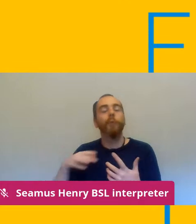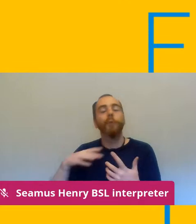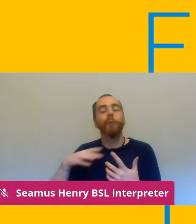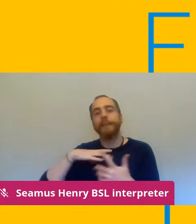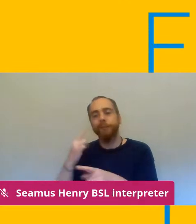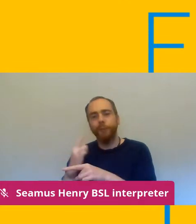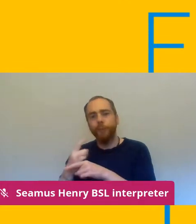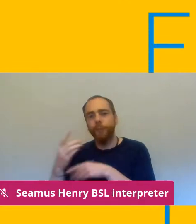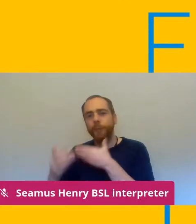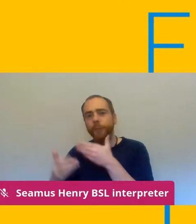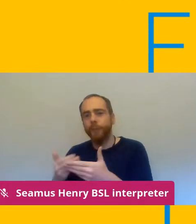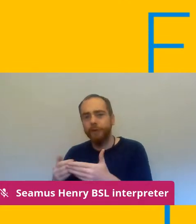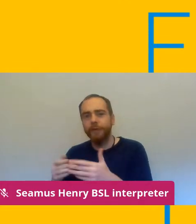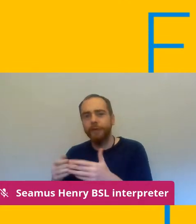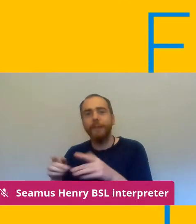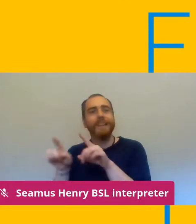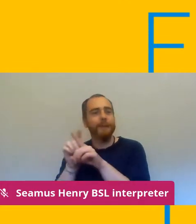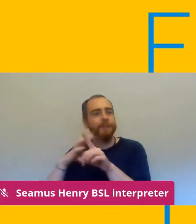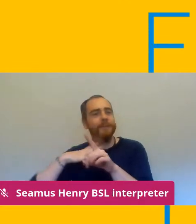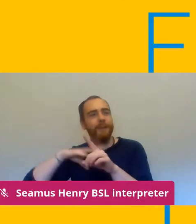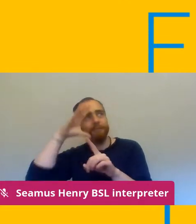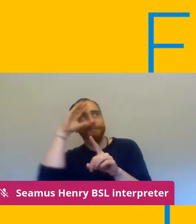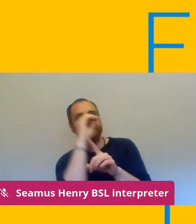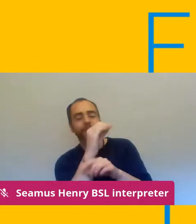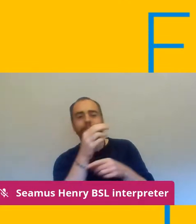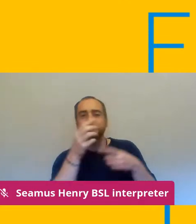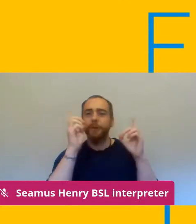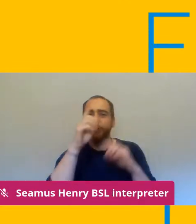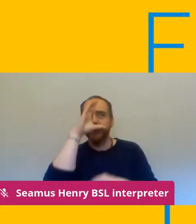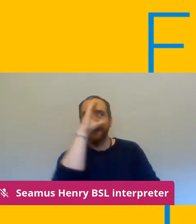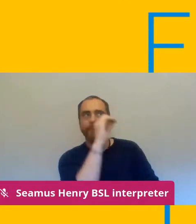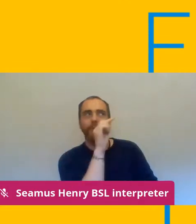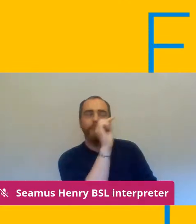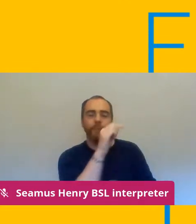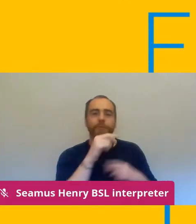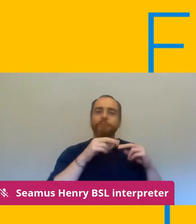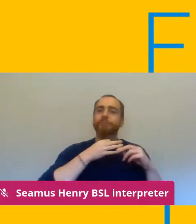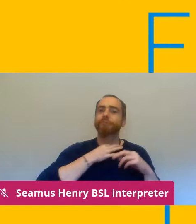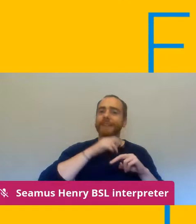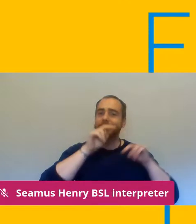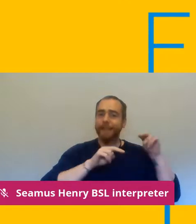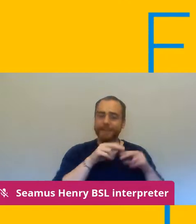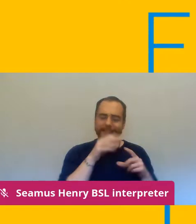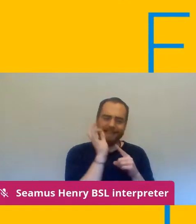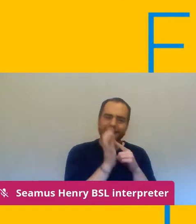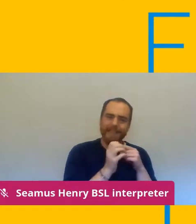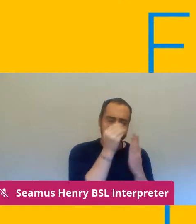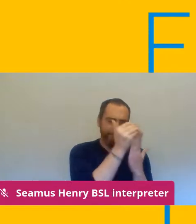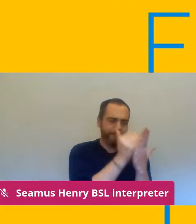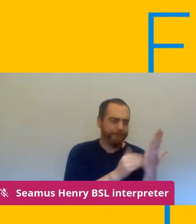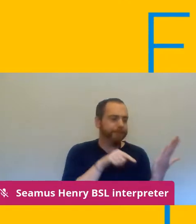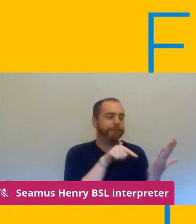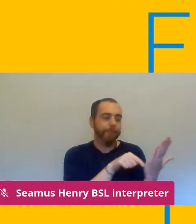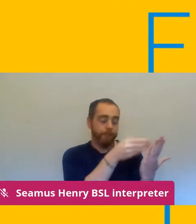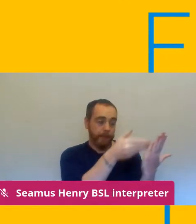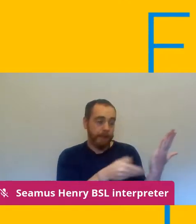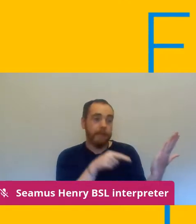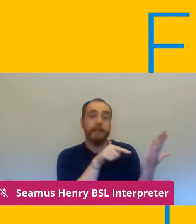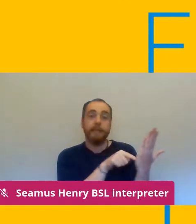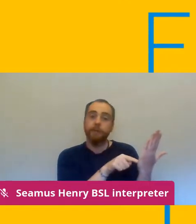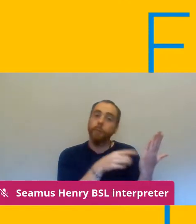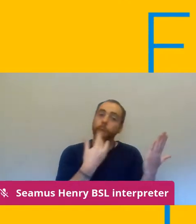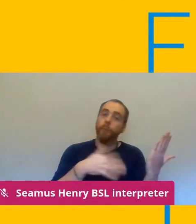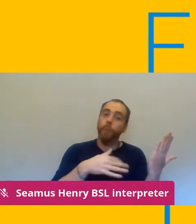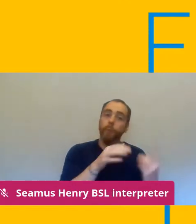to make sure that that these the detail of the risk assessments are communicated properly and with all staff and all students so that they know where they